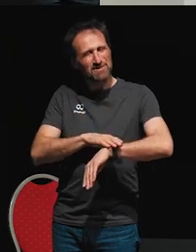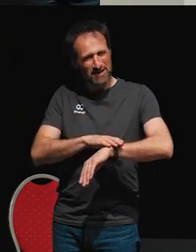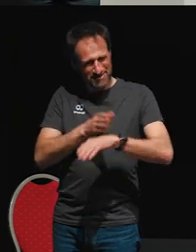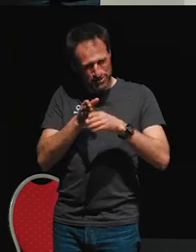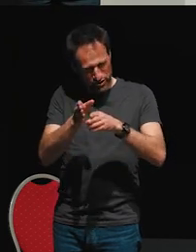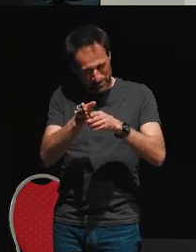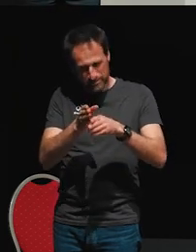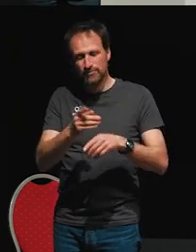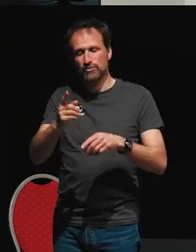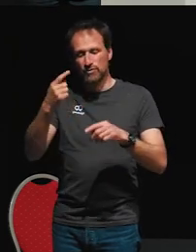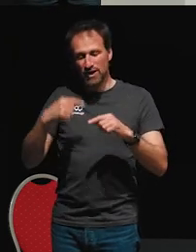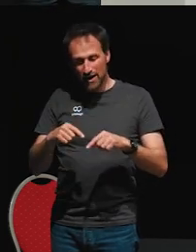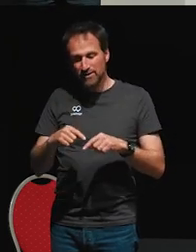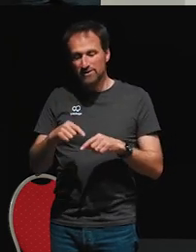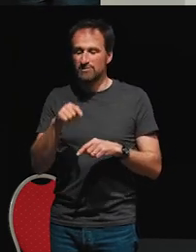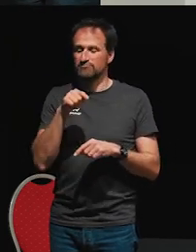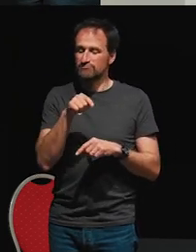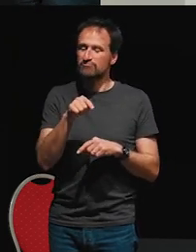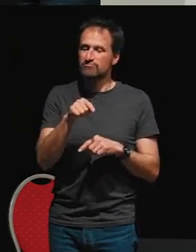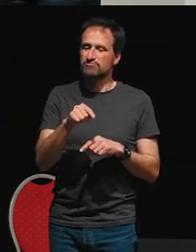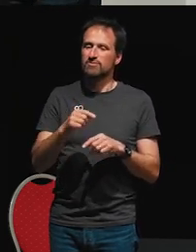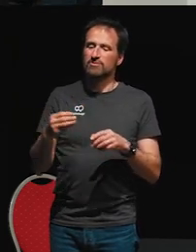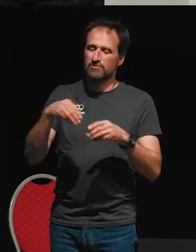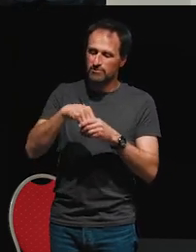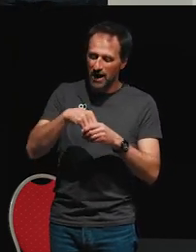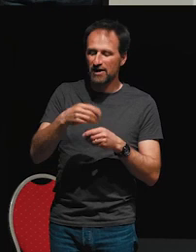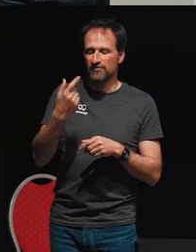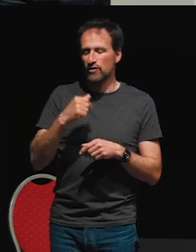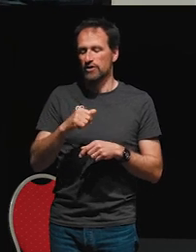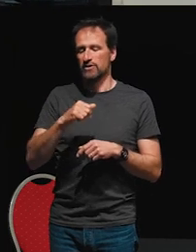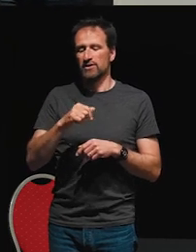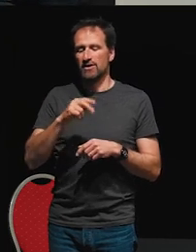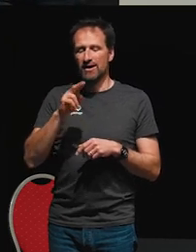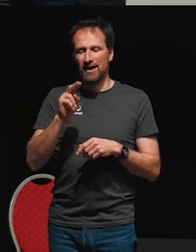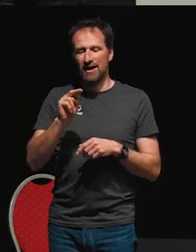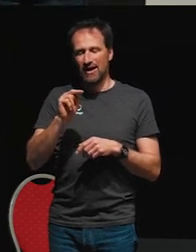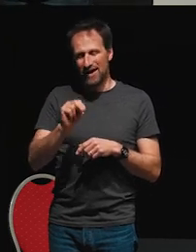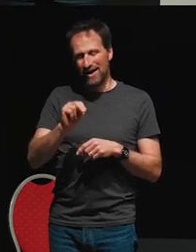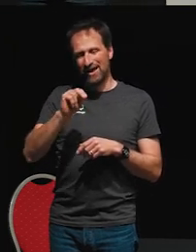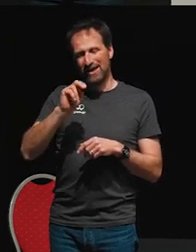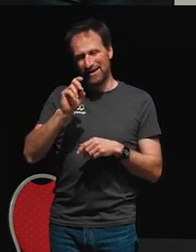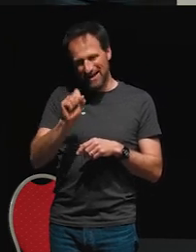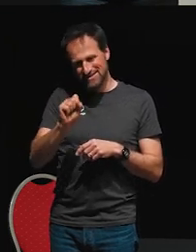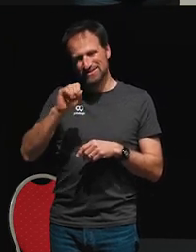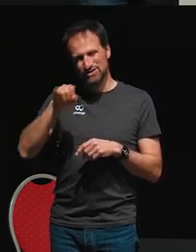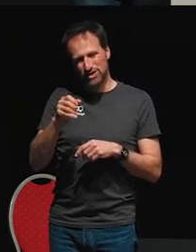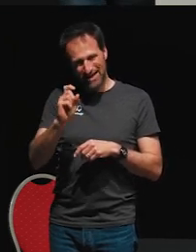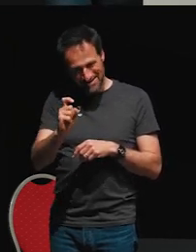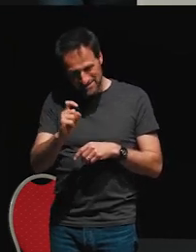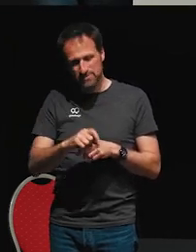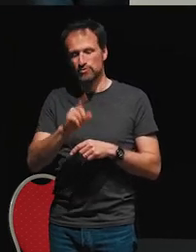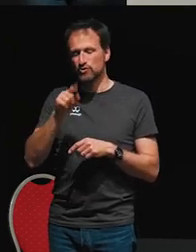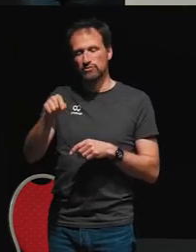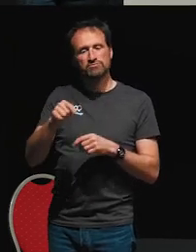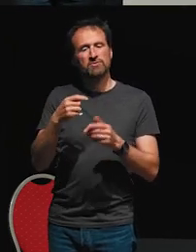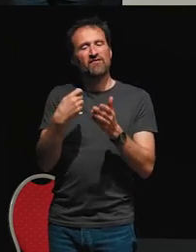stream is a part of RxJS, and it creates an observable that never emits any values. And so switching between